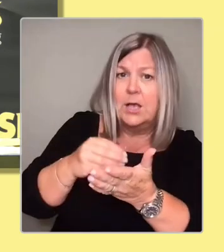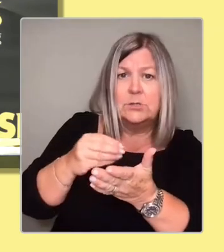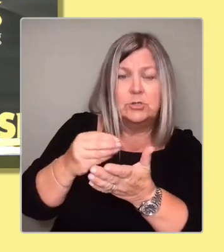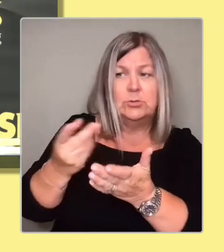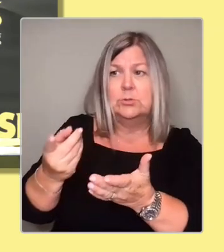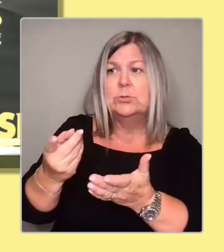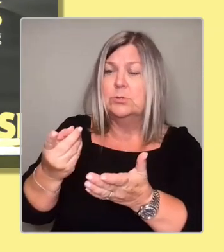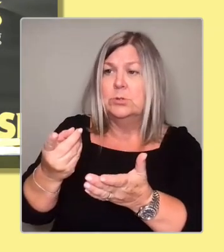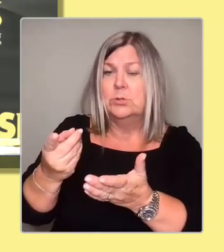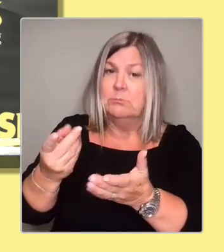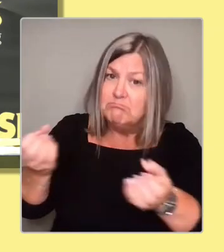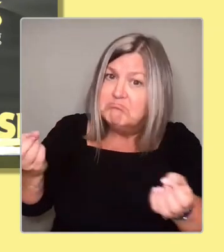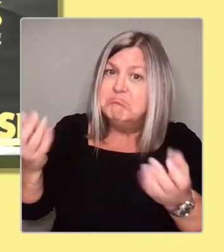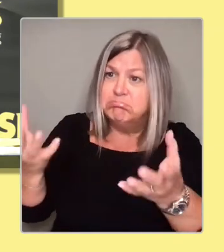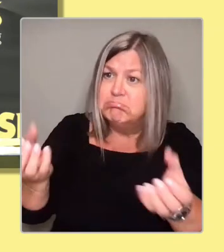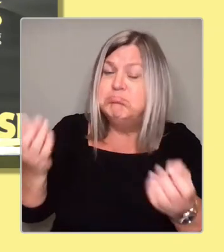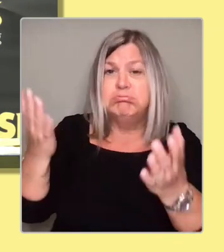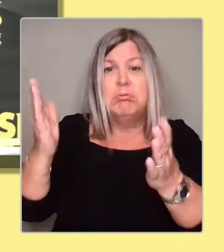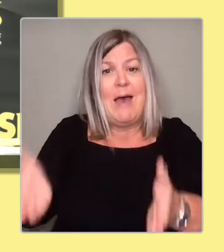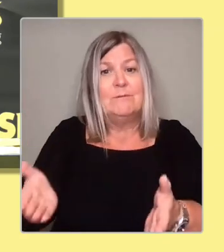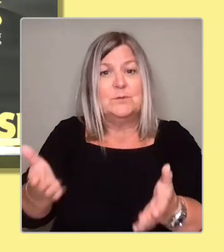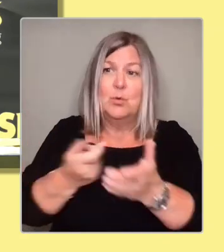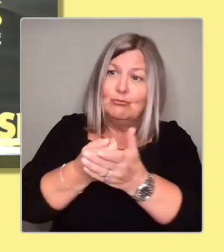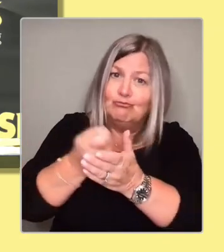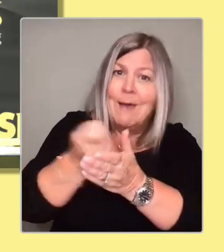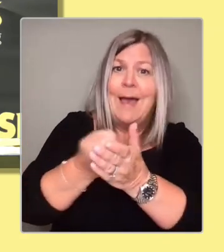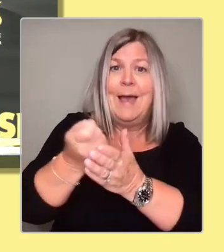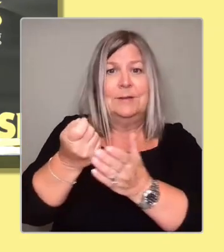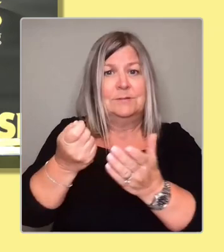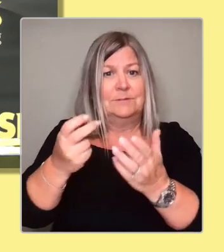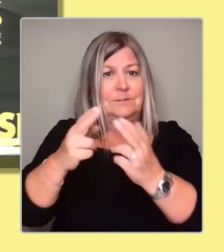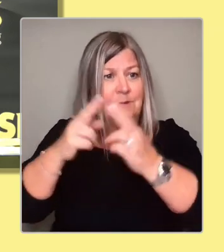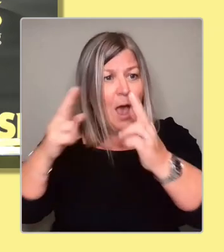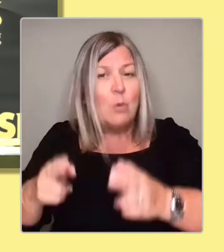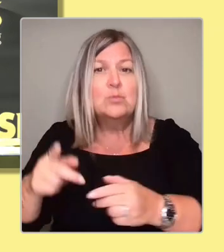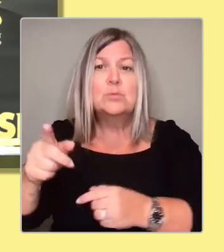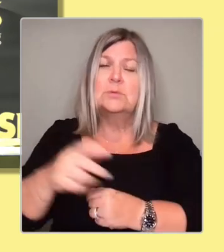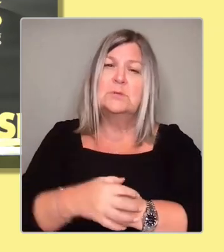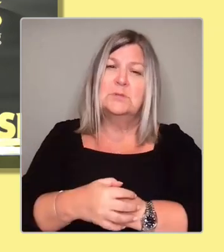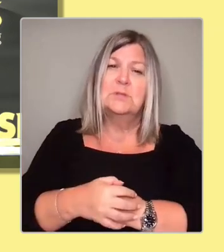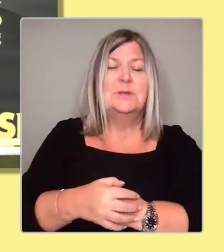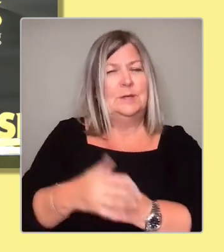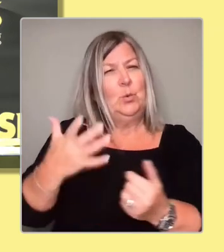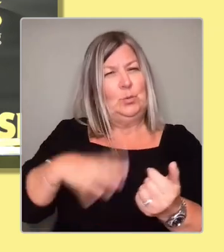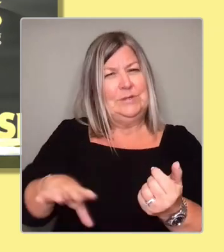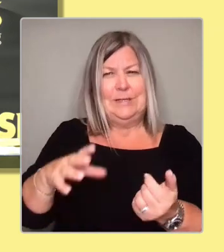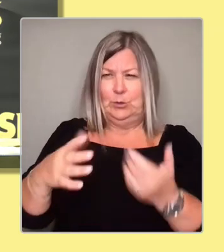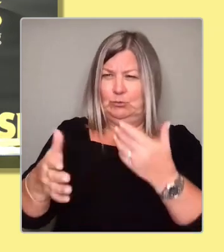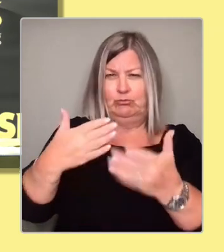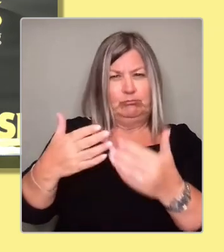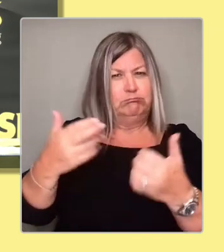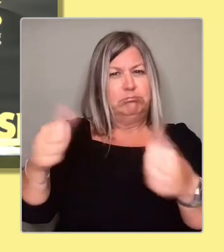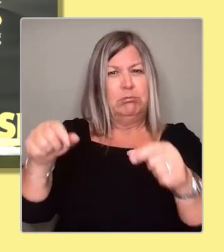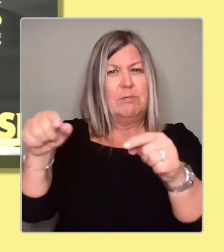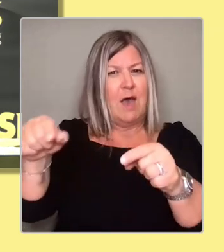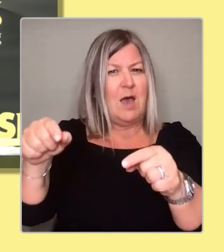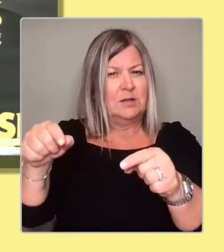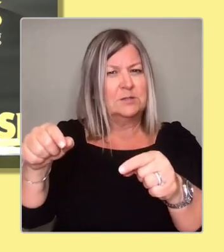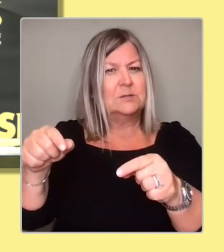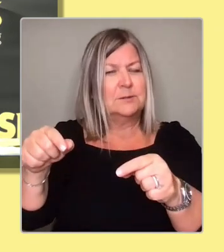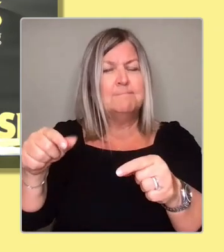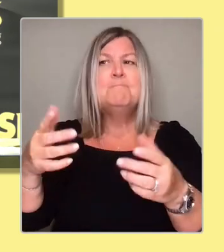people's rents are as low as possible, that gives people the disposable income, so they're able to spend on other things. But I think in terms of,